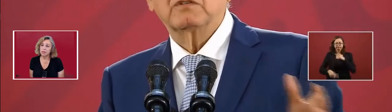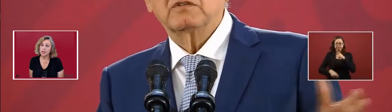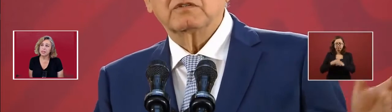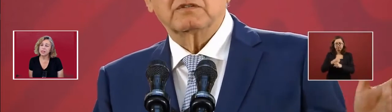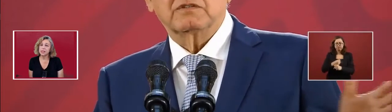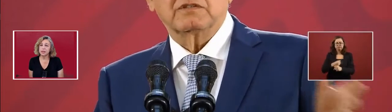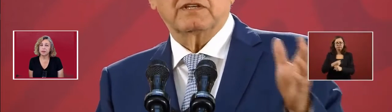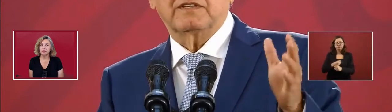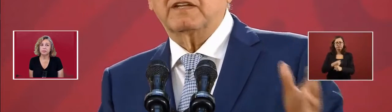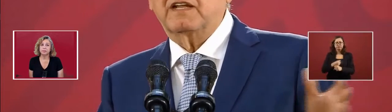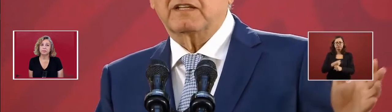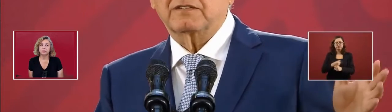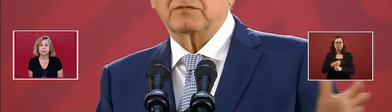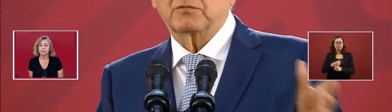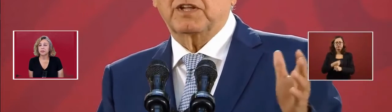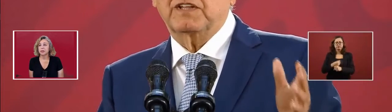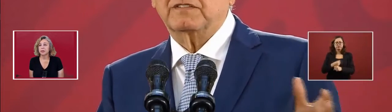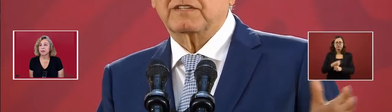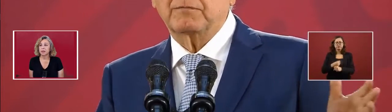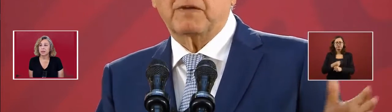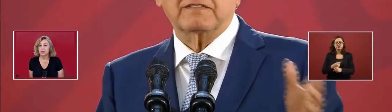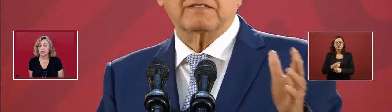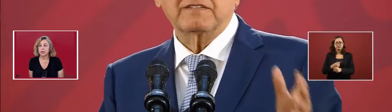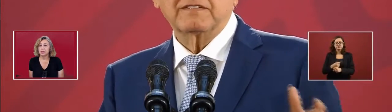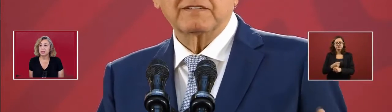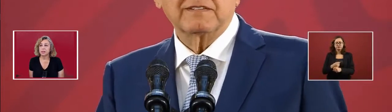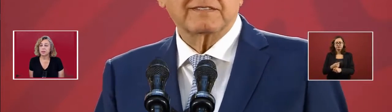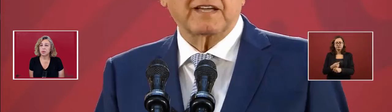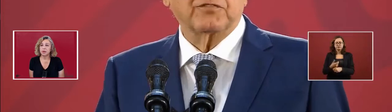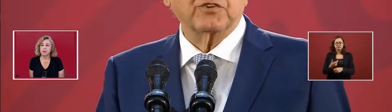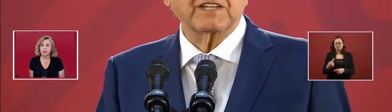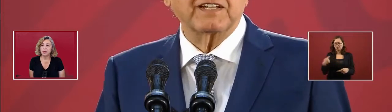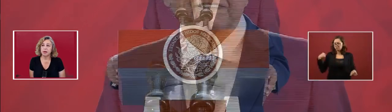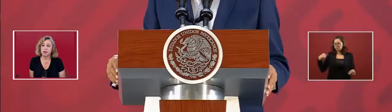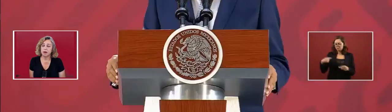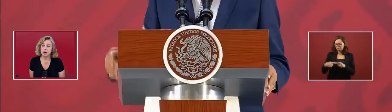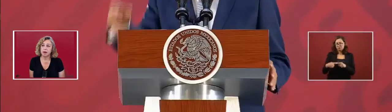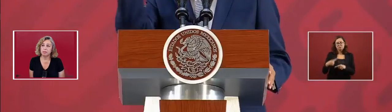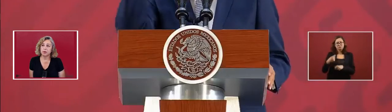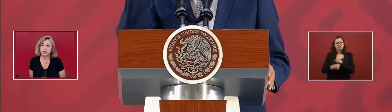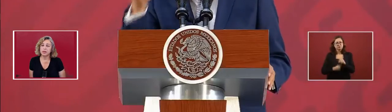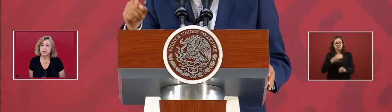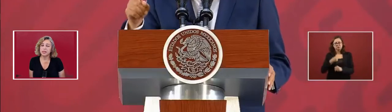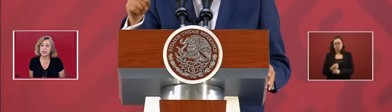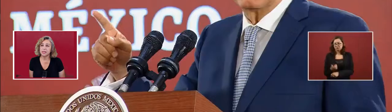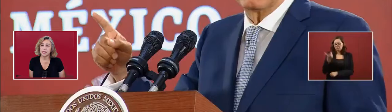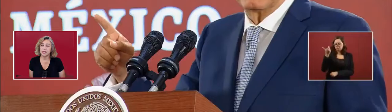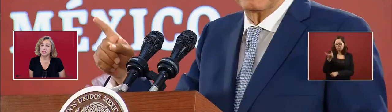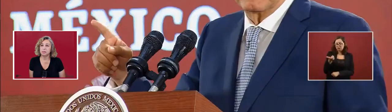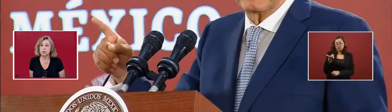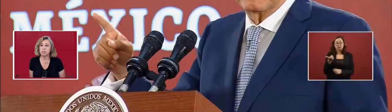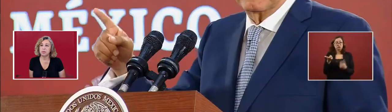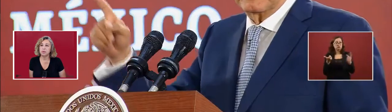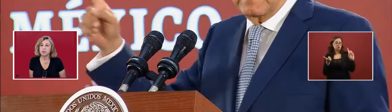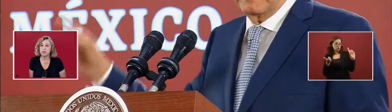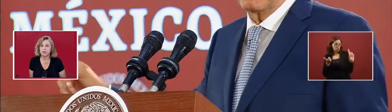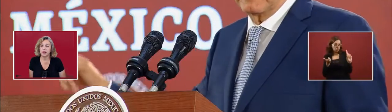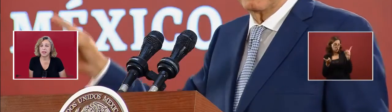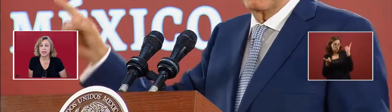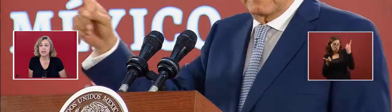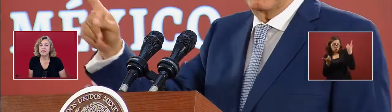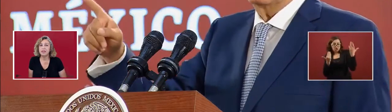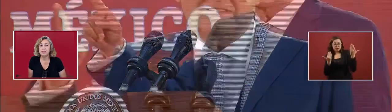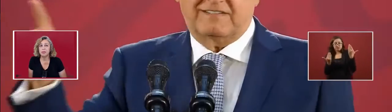In this year, it's one of the currencies that has been most